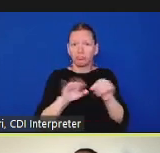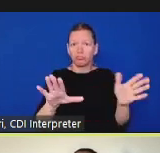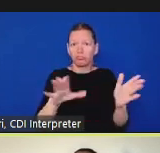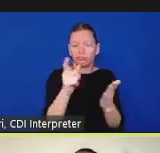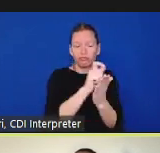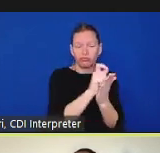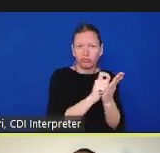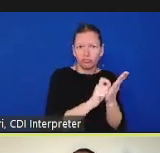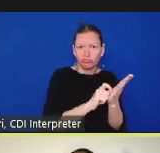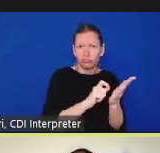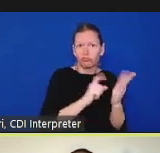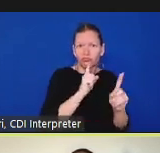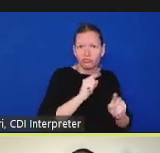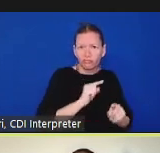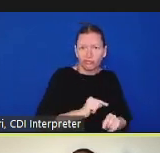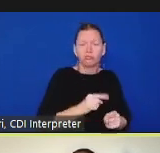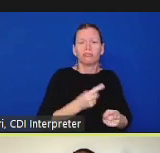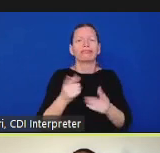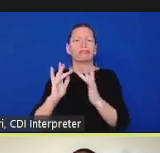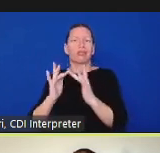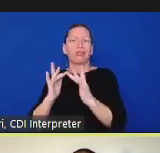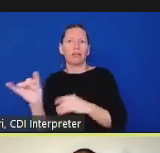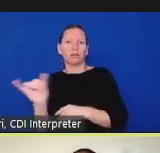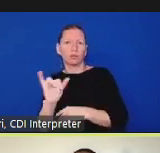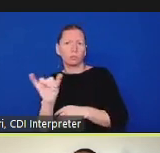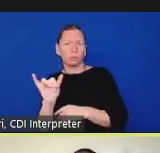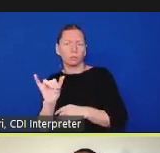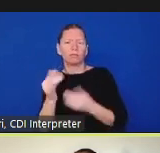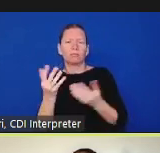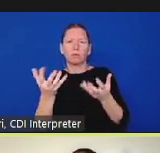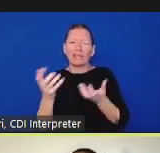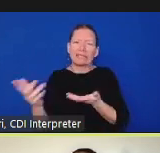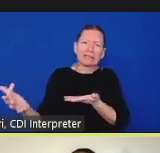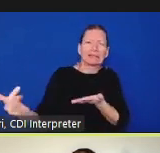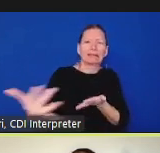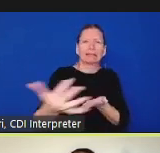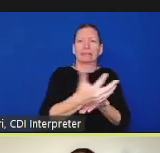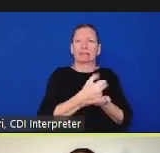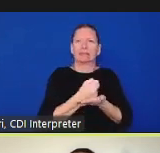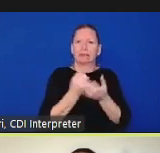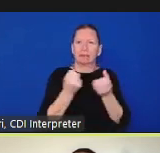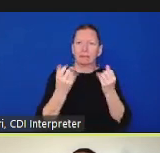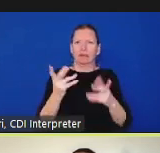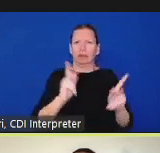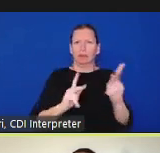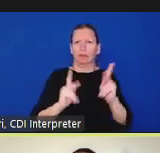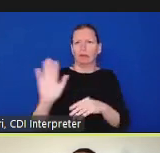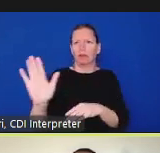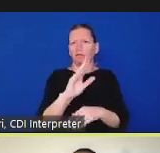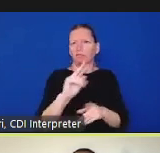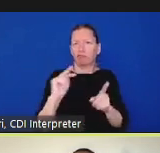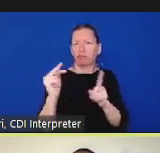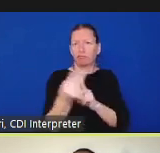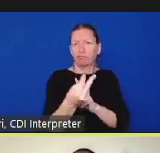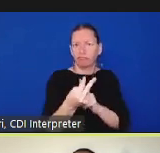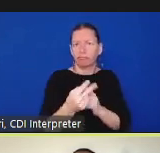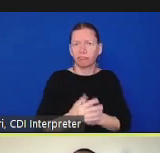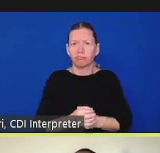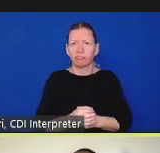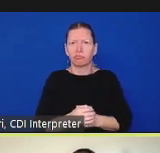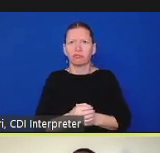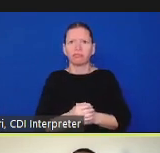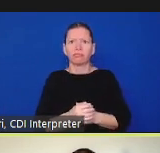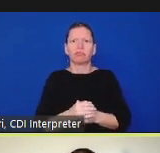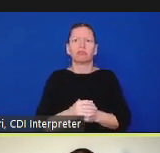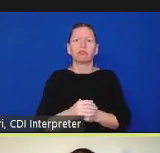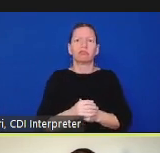as possible um nacole is working with a couple people that are experts in creating these kind of community surveys and then um